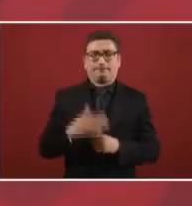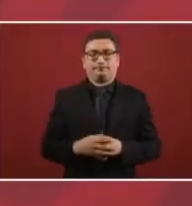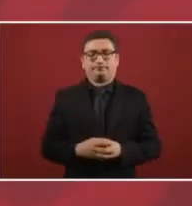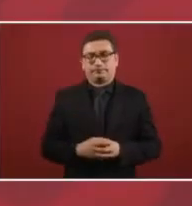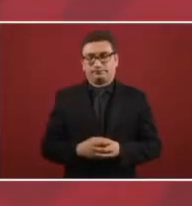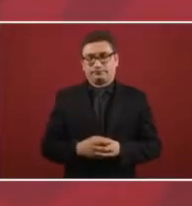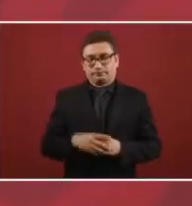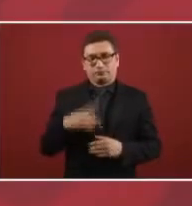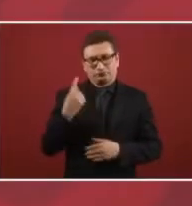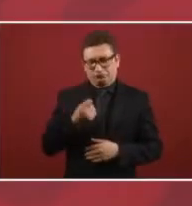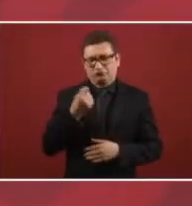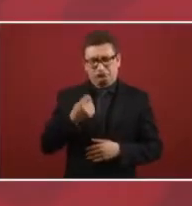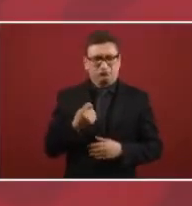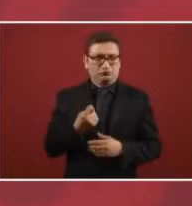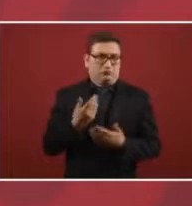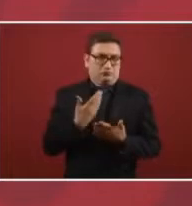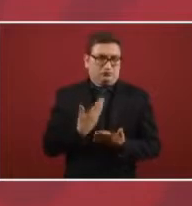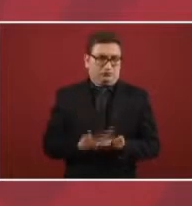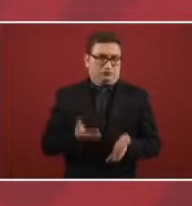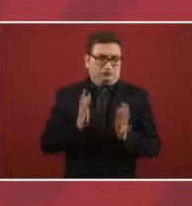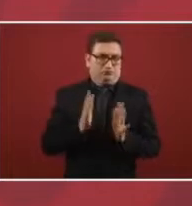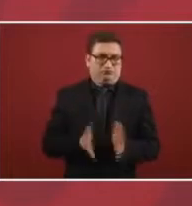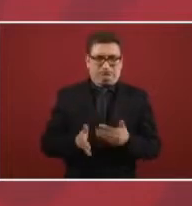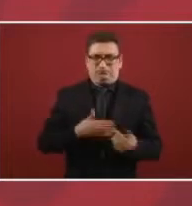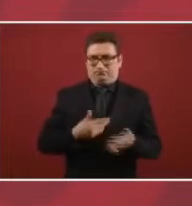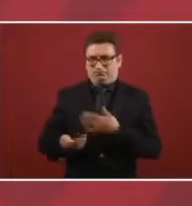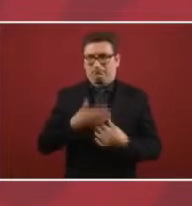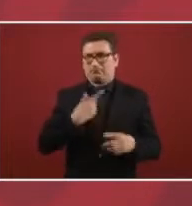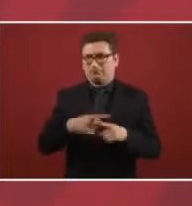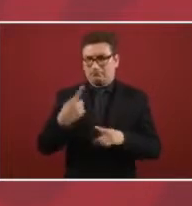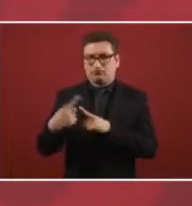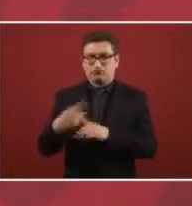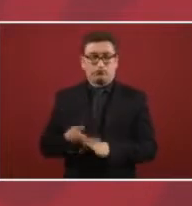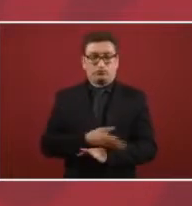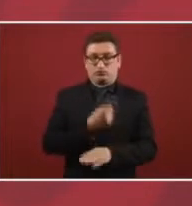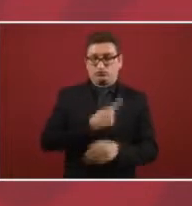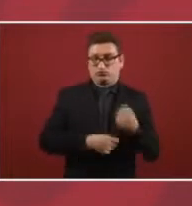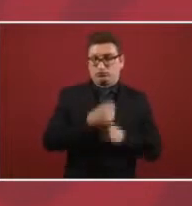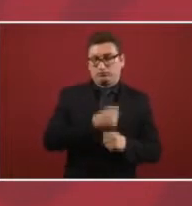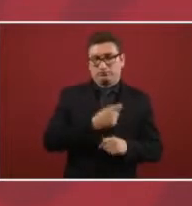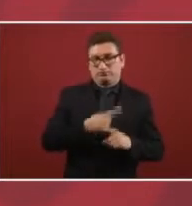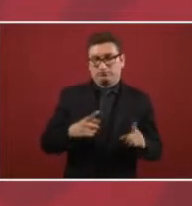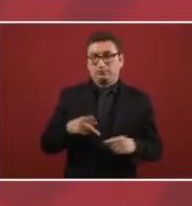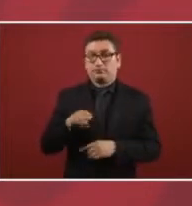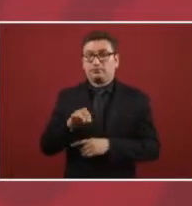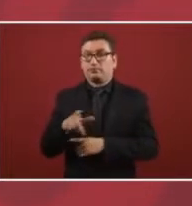technological development now than there was last year.